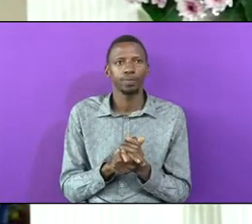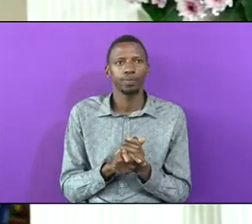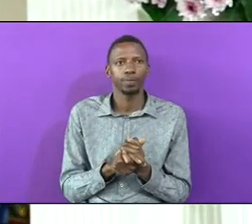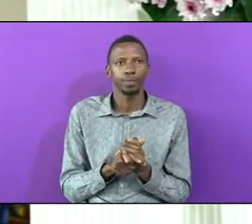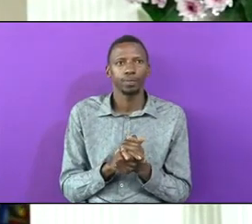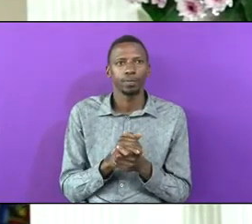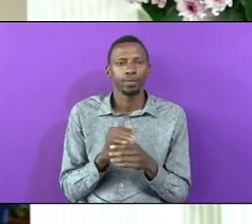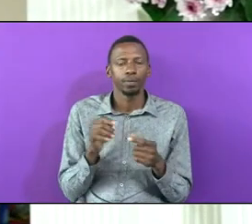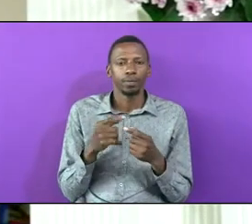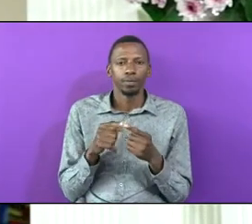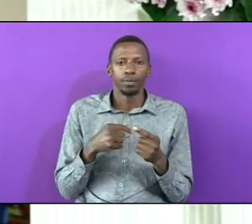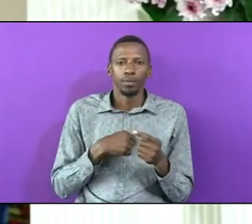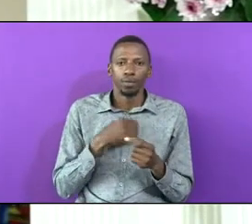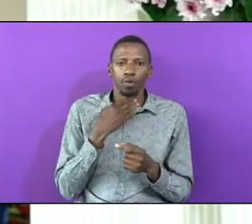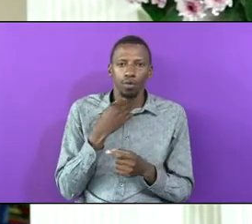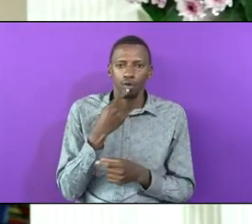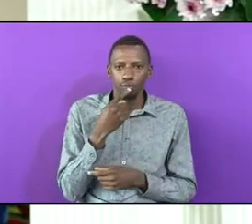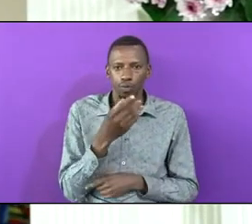But I Want To Tell Us